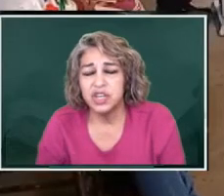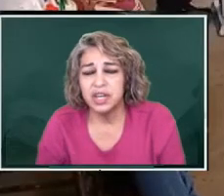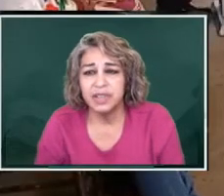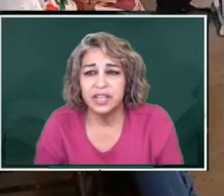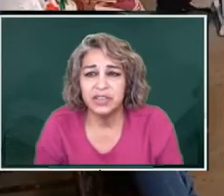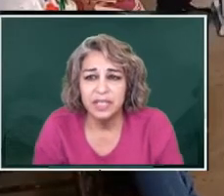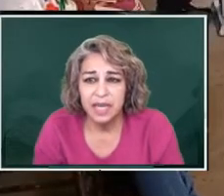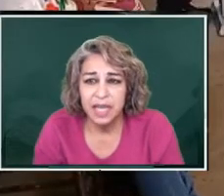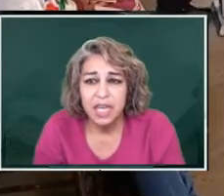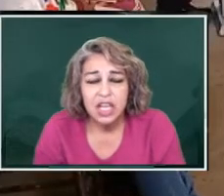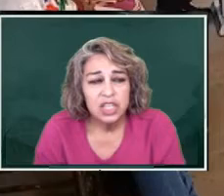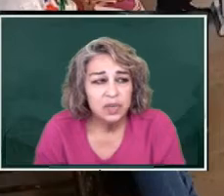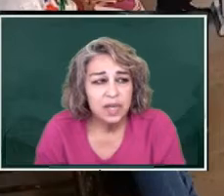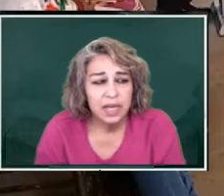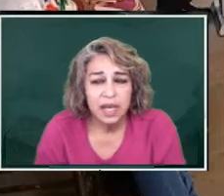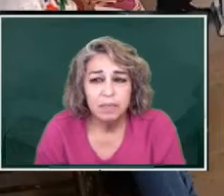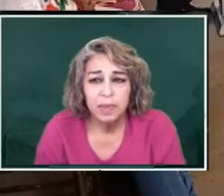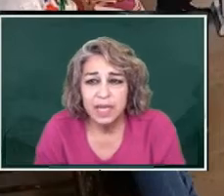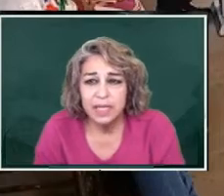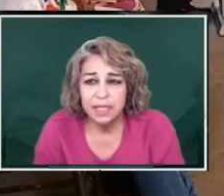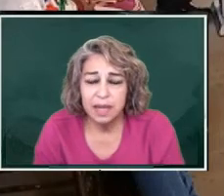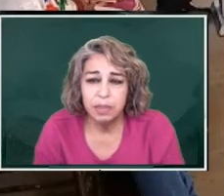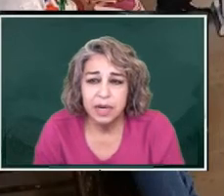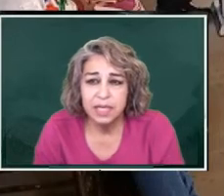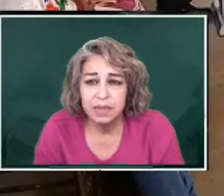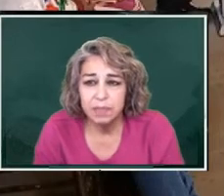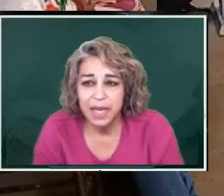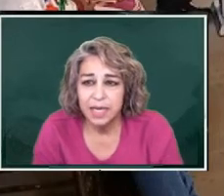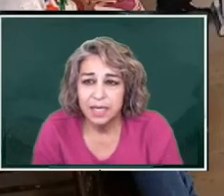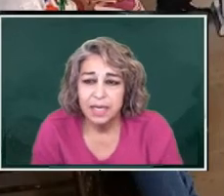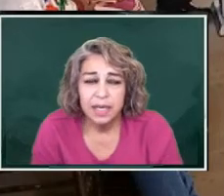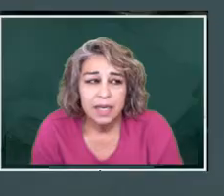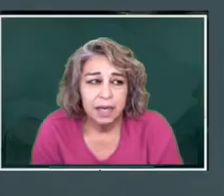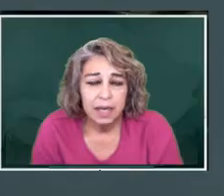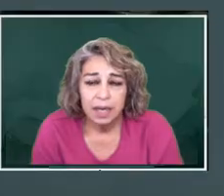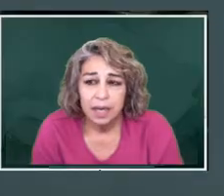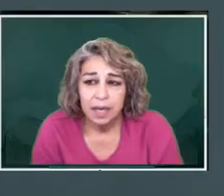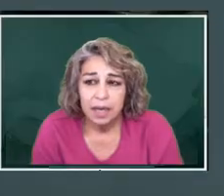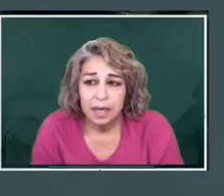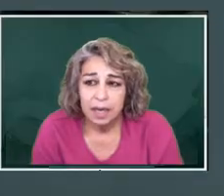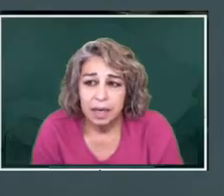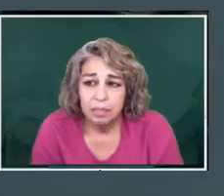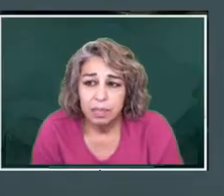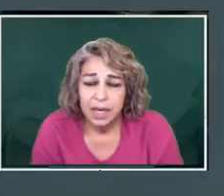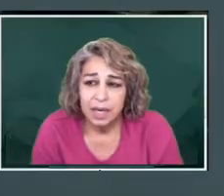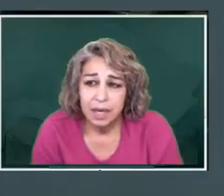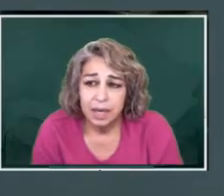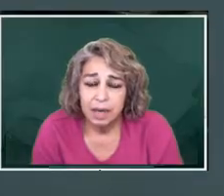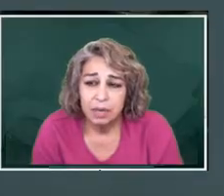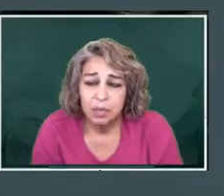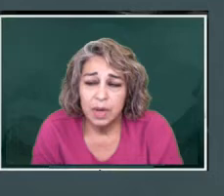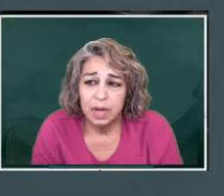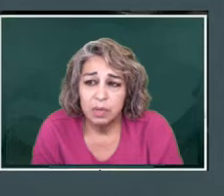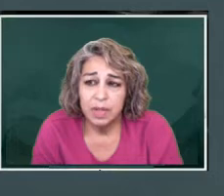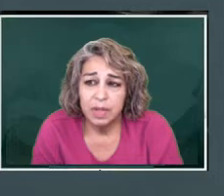Commission of Electricity. So that companies that participated with